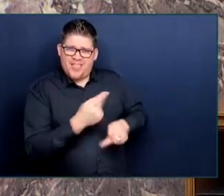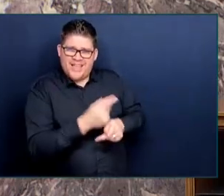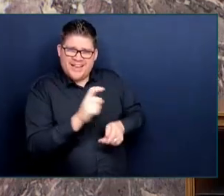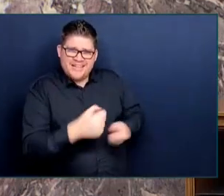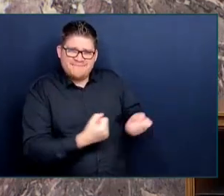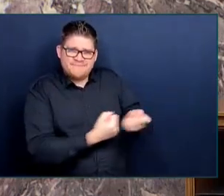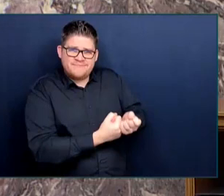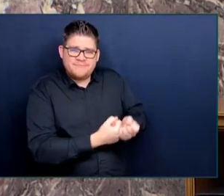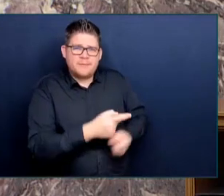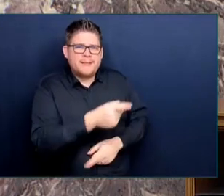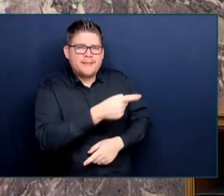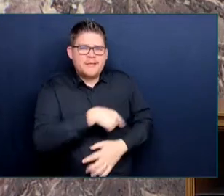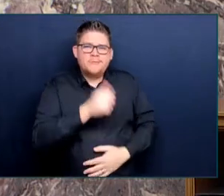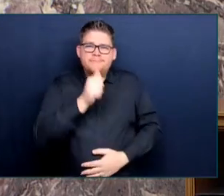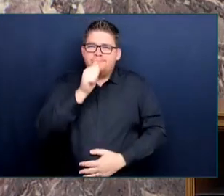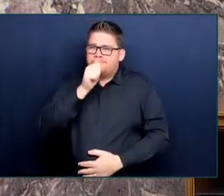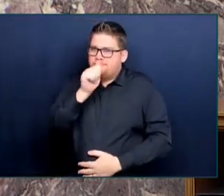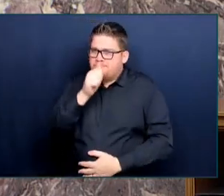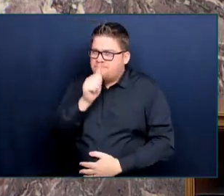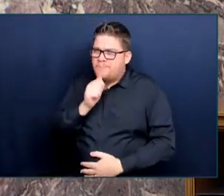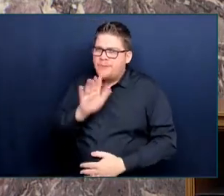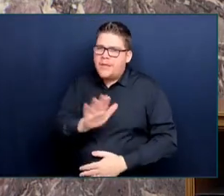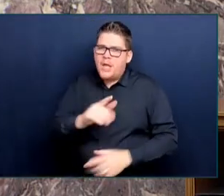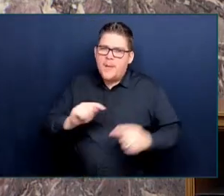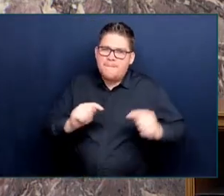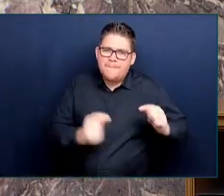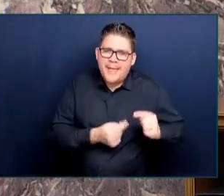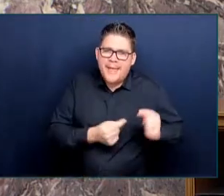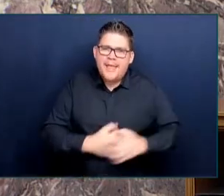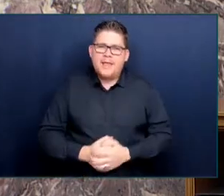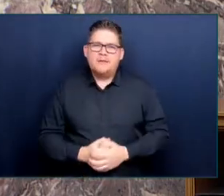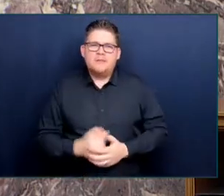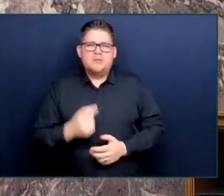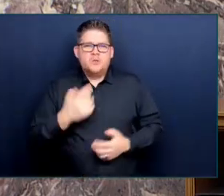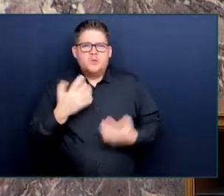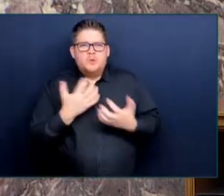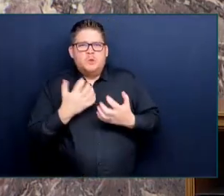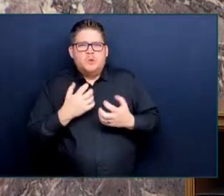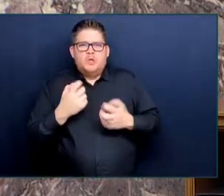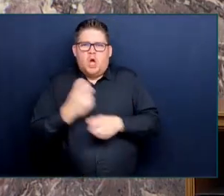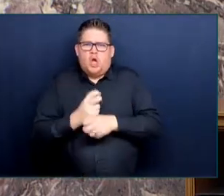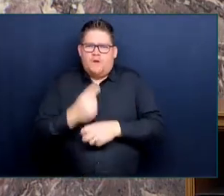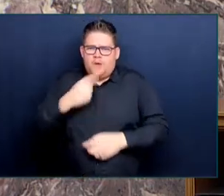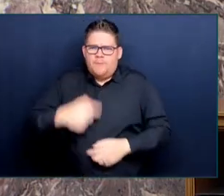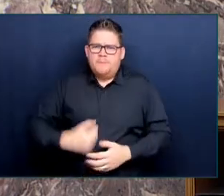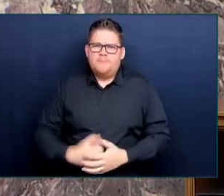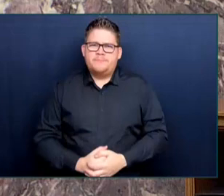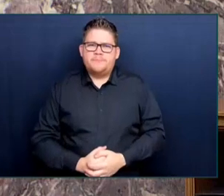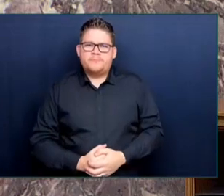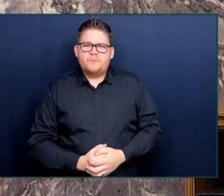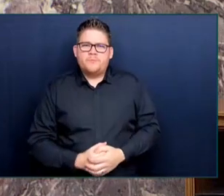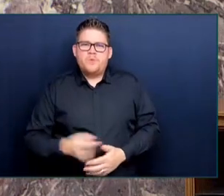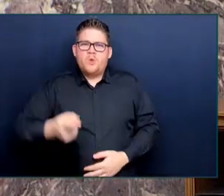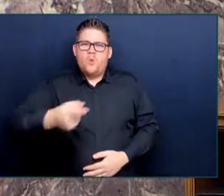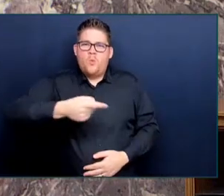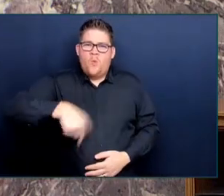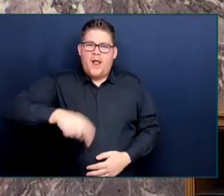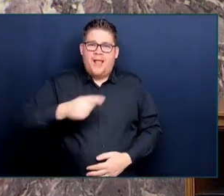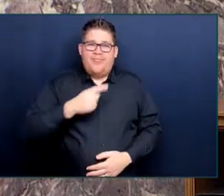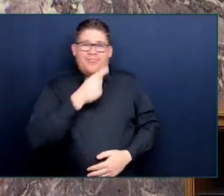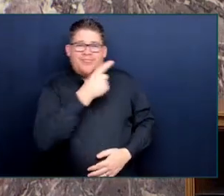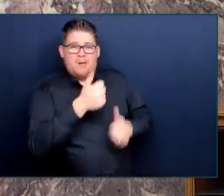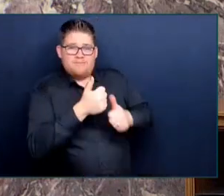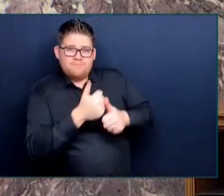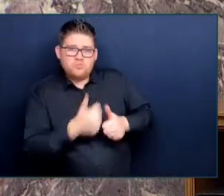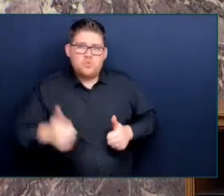matters. When will this Premier finally deliver the health care results that